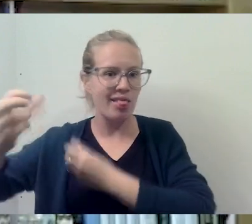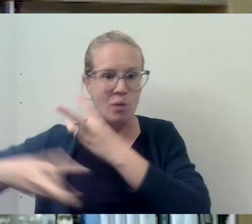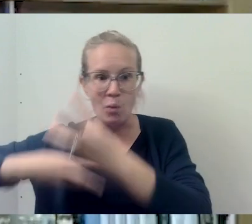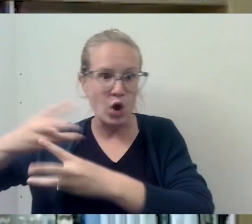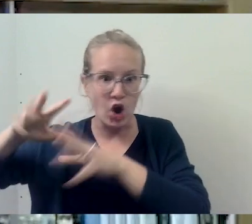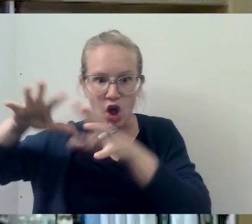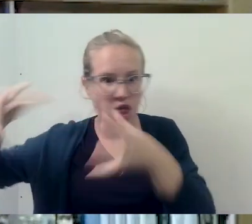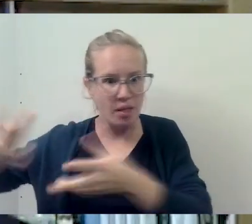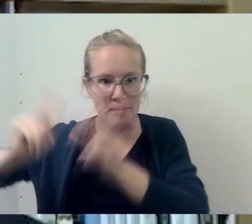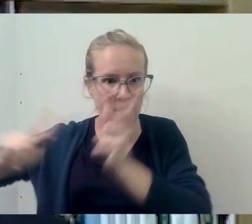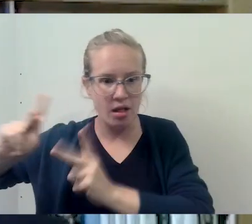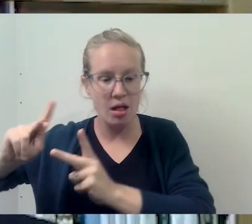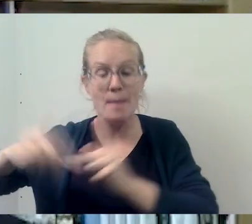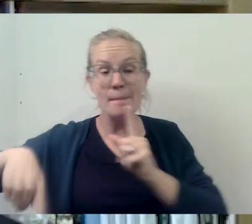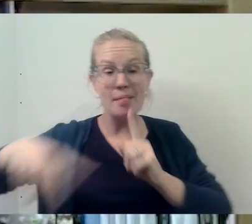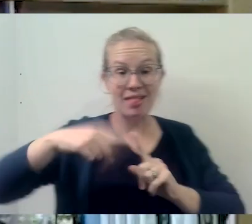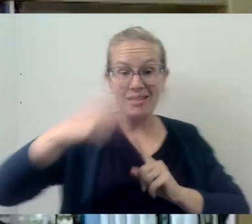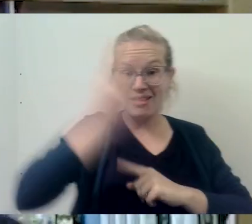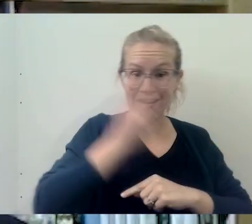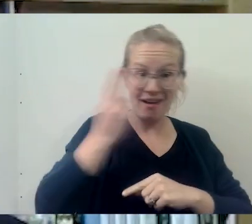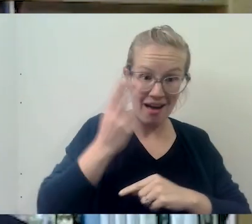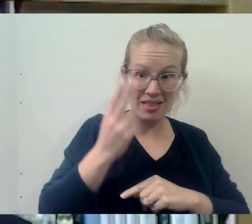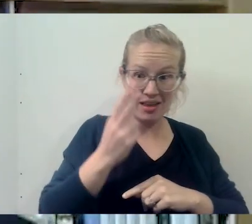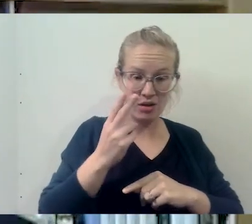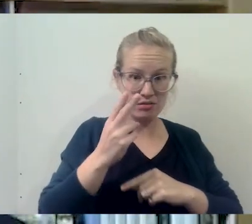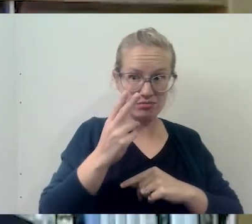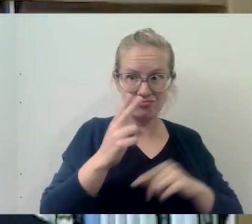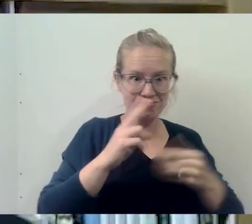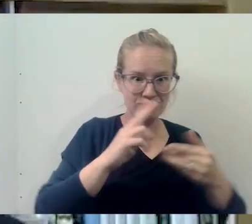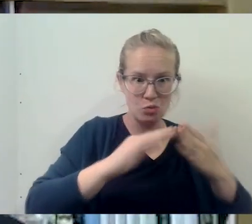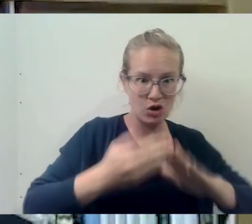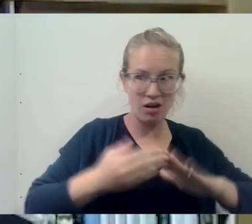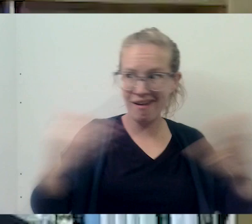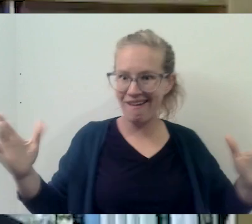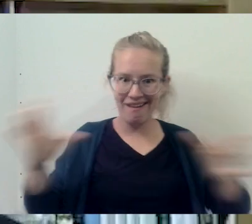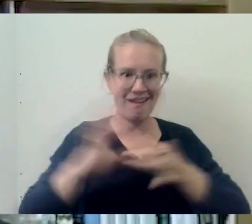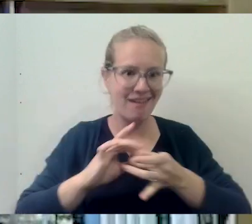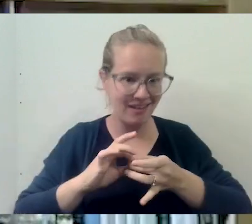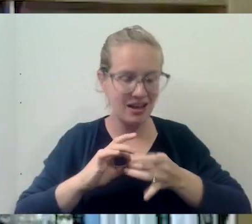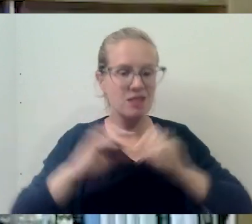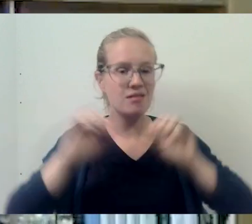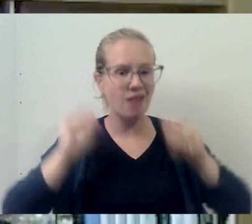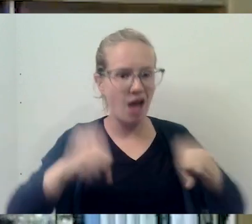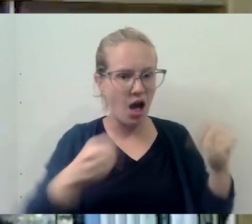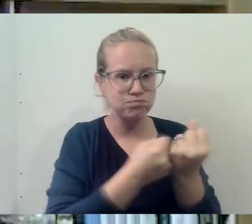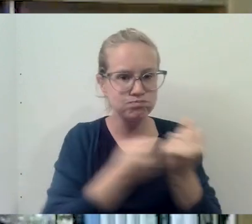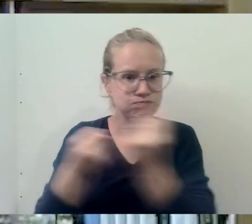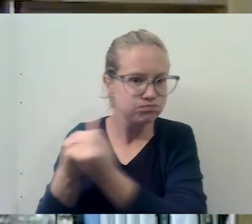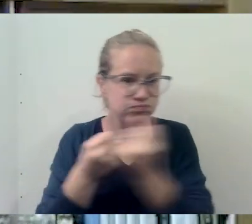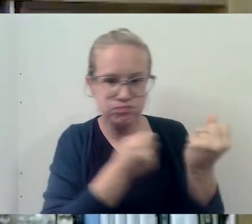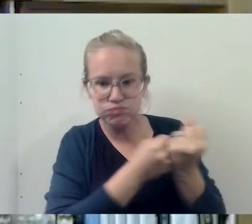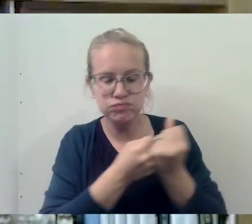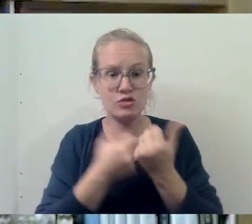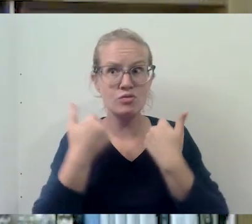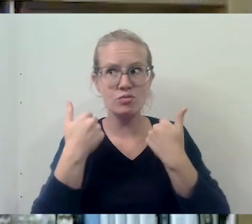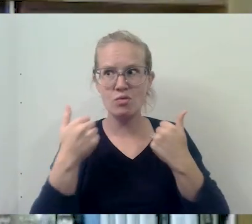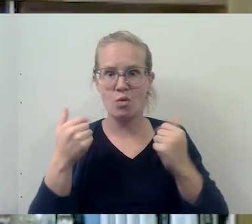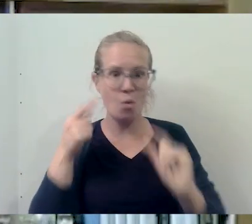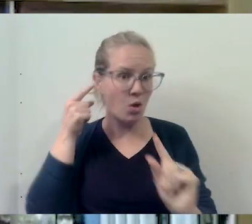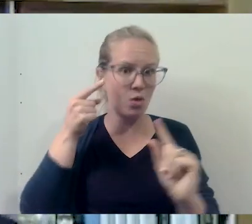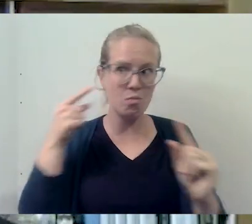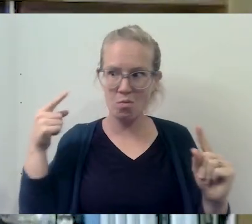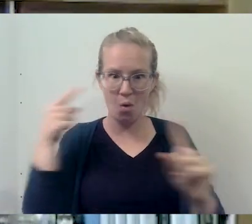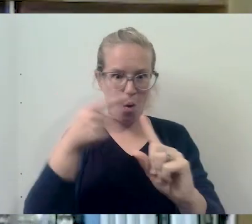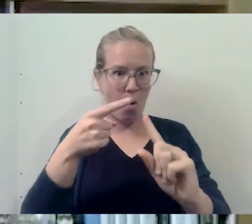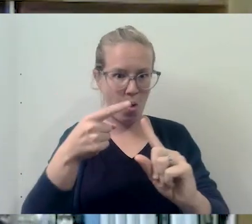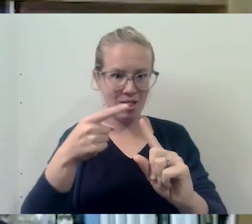and the Catholic world, and be together in solidarity to try to help people with